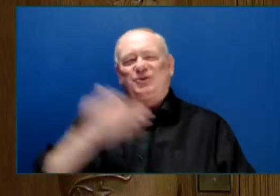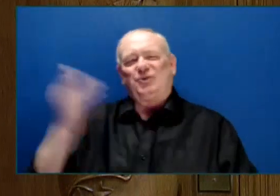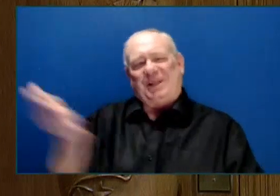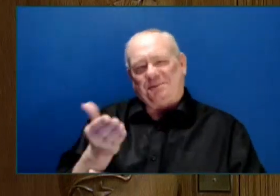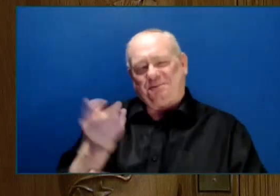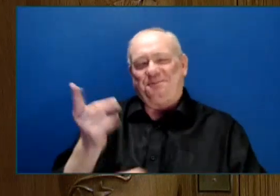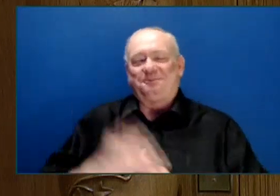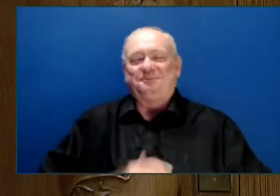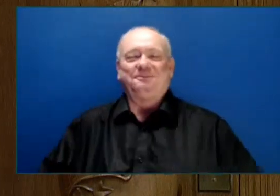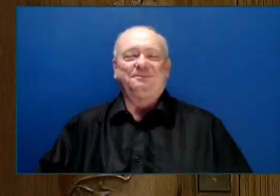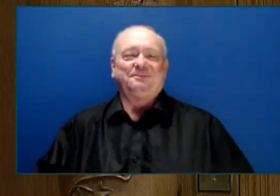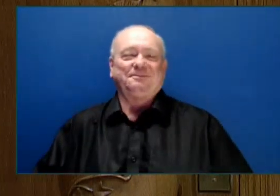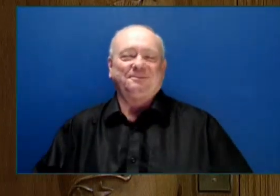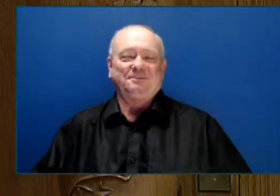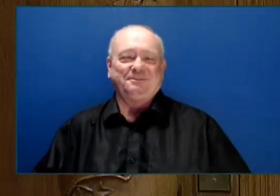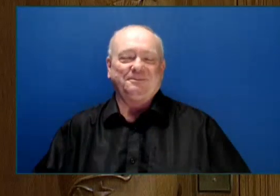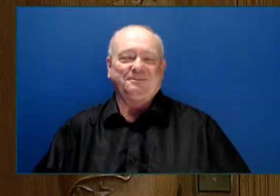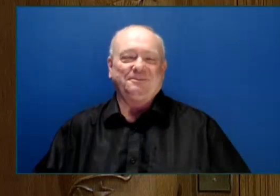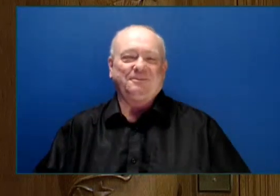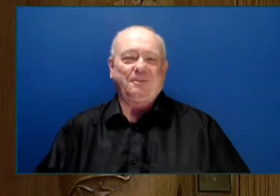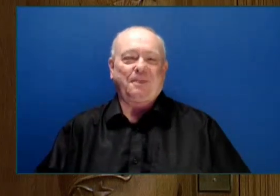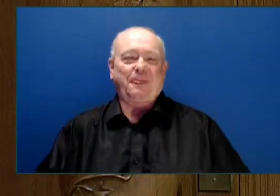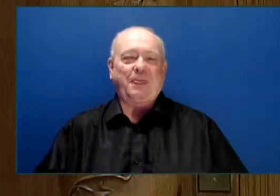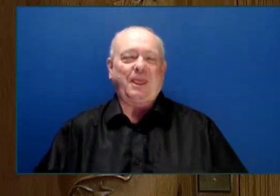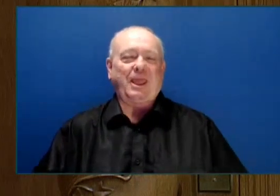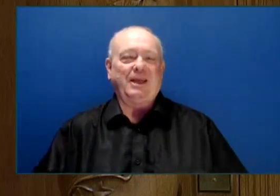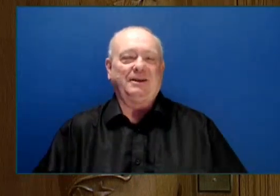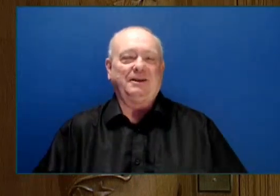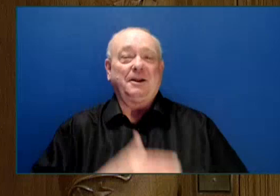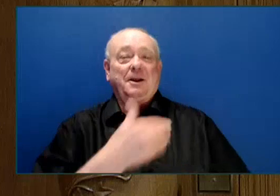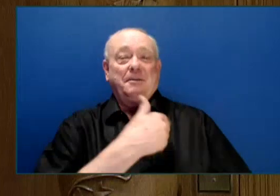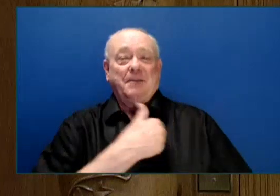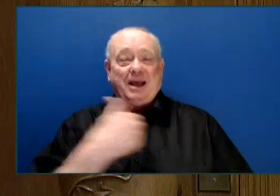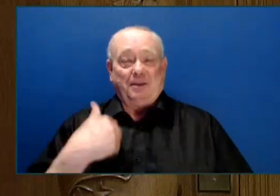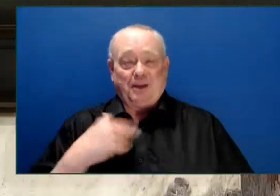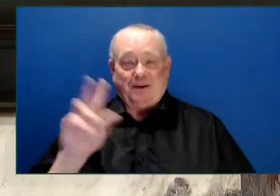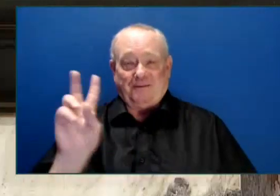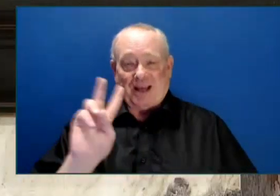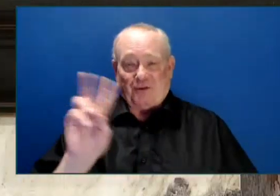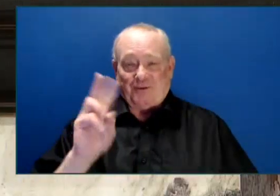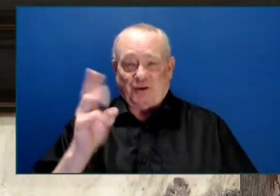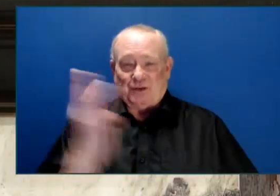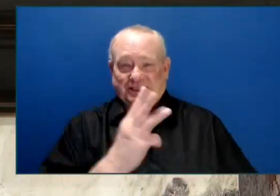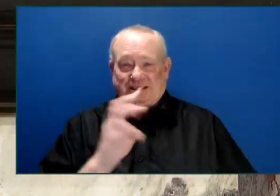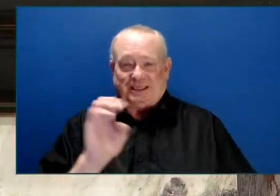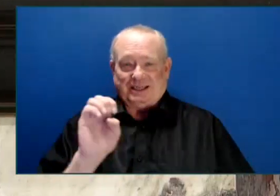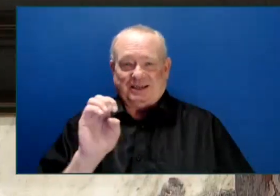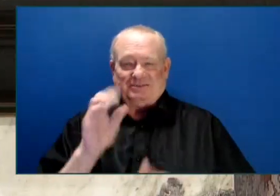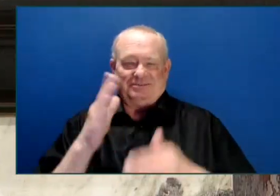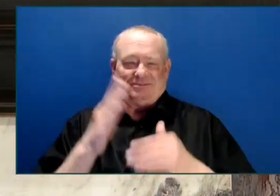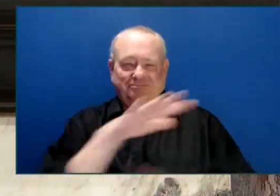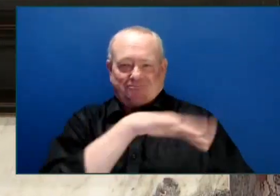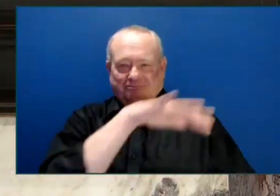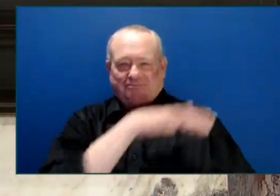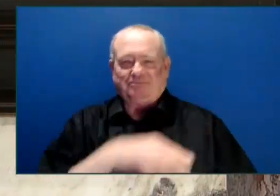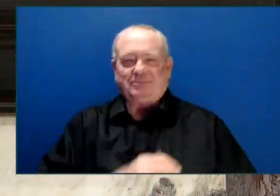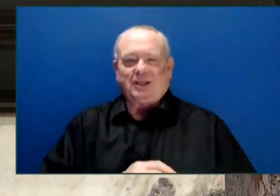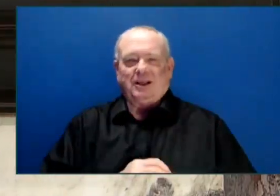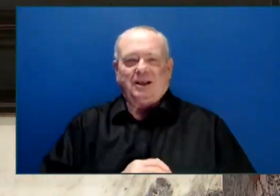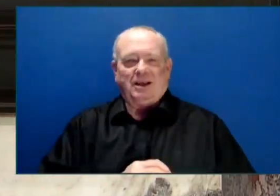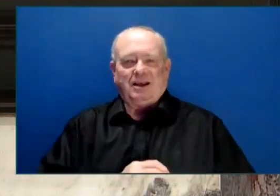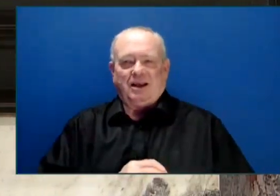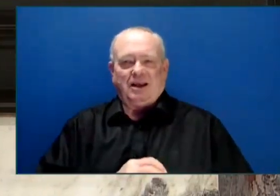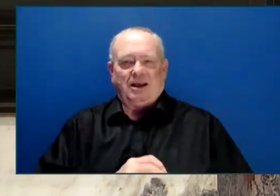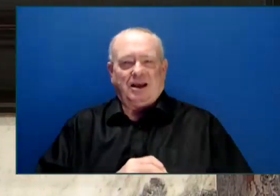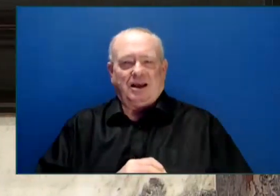Member for Vancouver West End. Thank you, Honourable Speaker. Well, I just wanted to wish a happy 65th birthday to Janine Fuller.